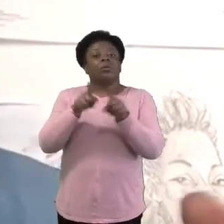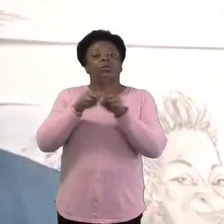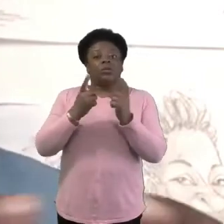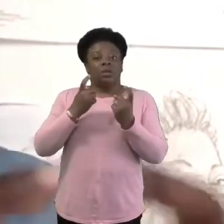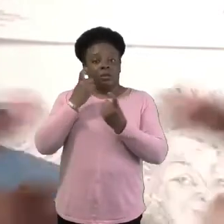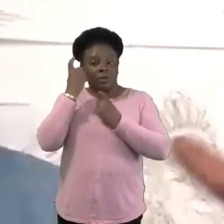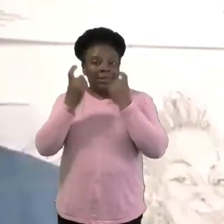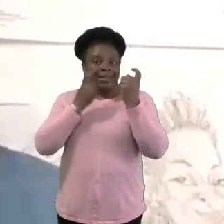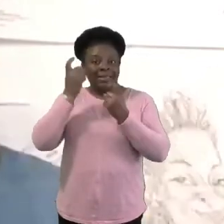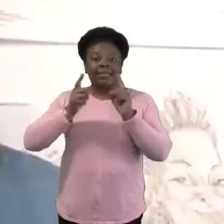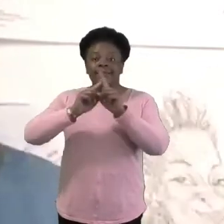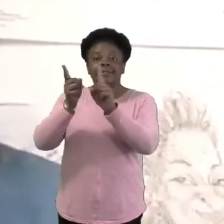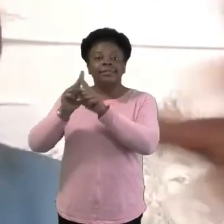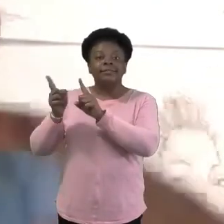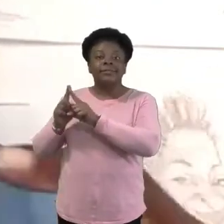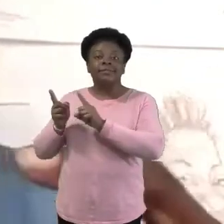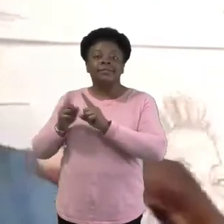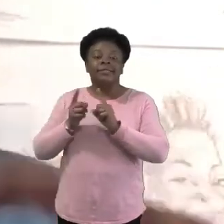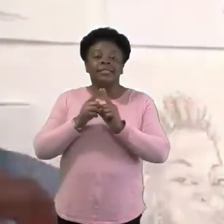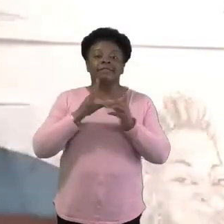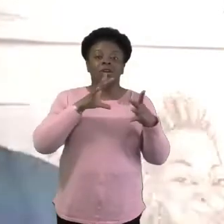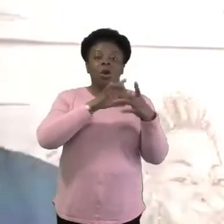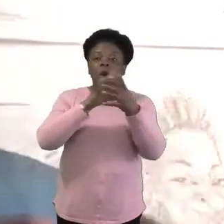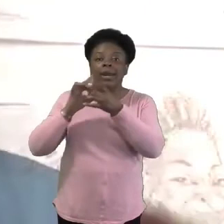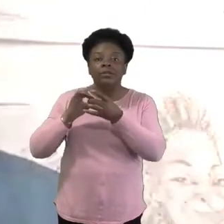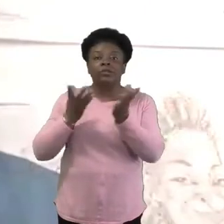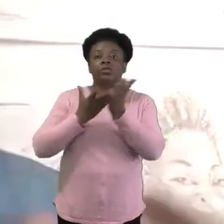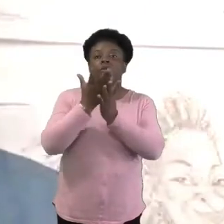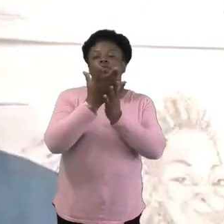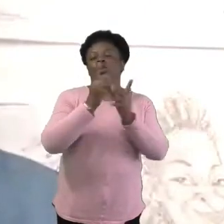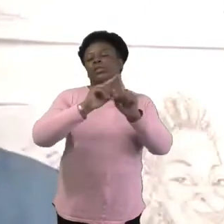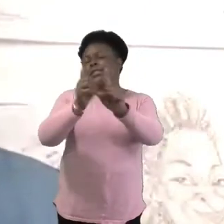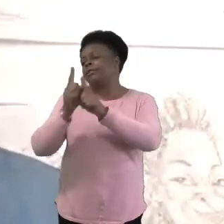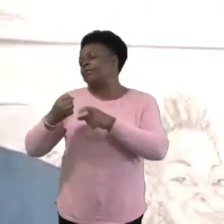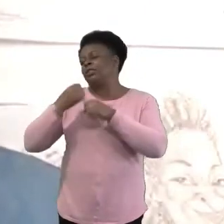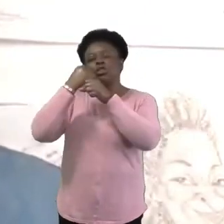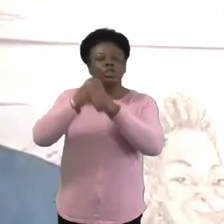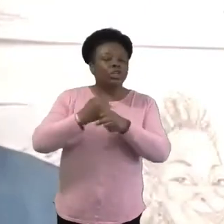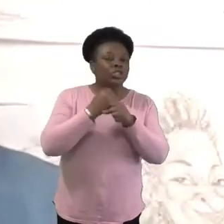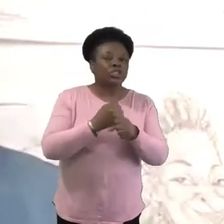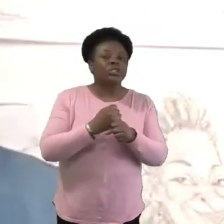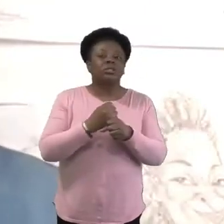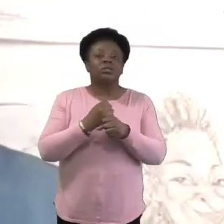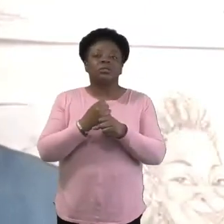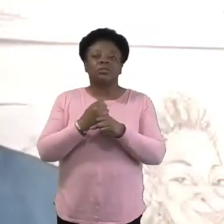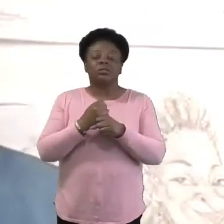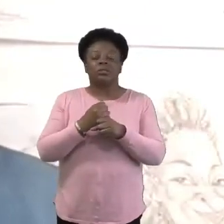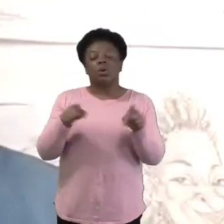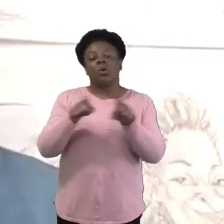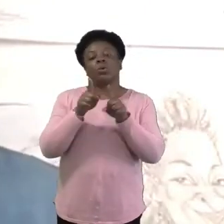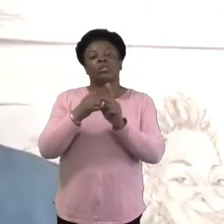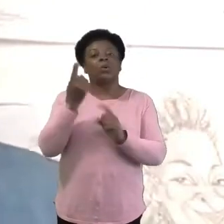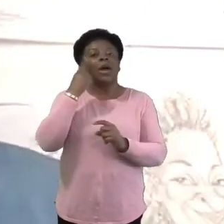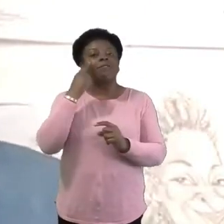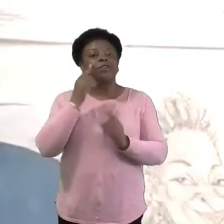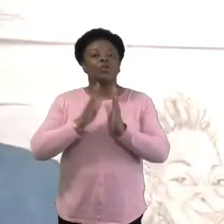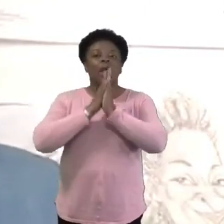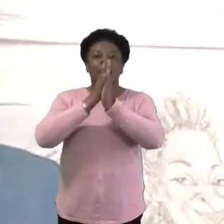lots of different, uh, connections with churches that you can build upon, um, the prayer spaces in schools,